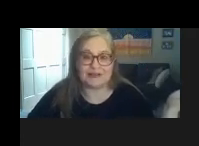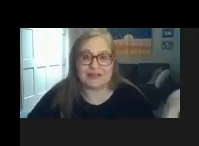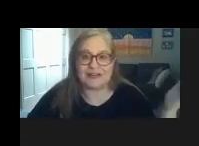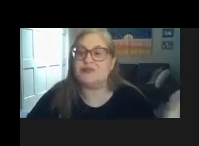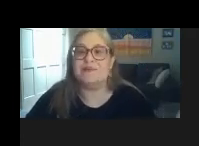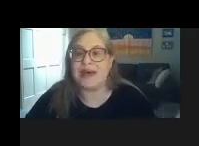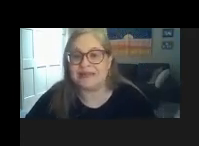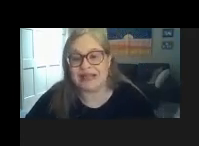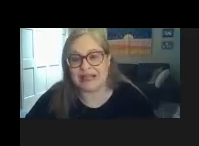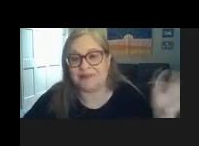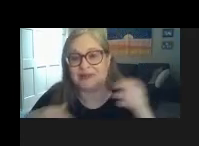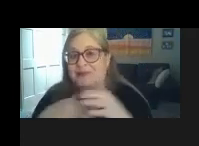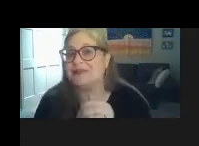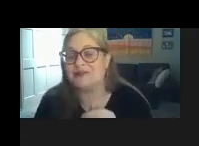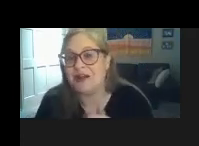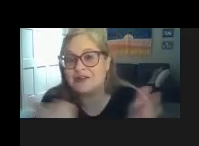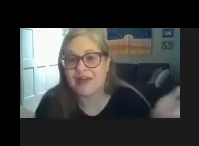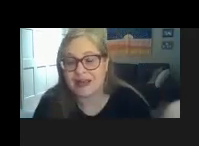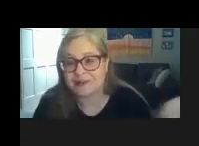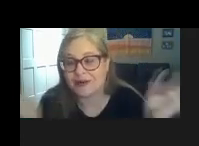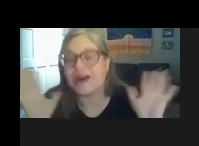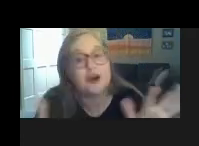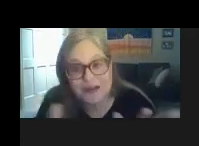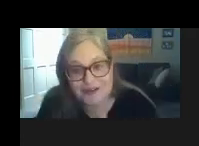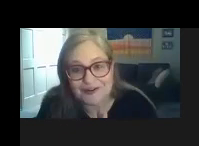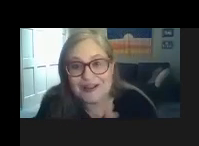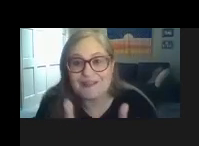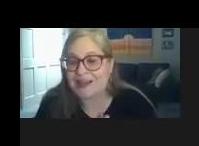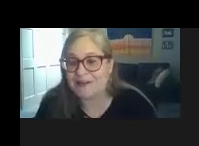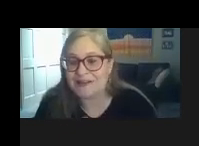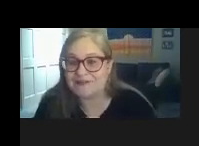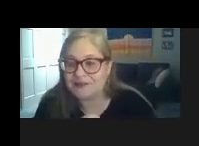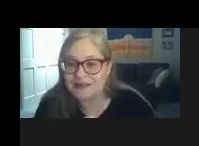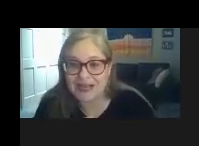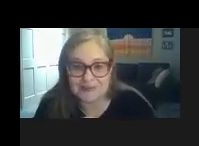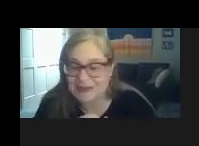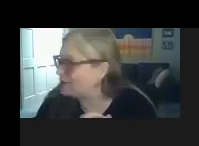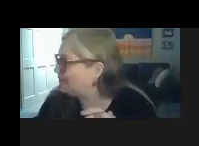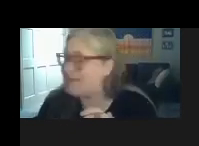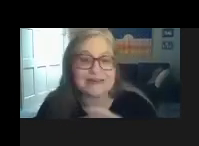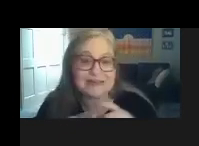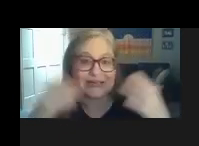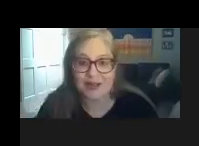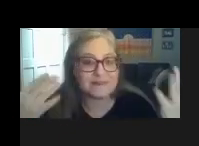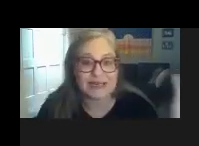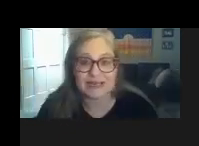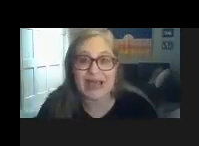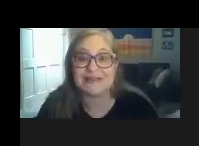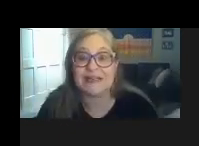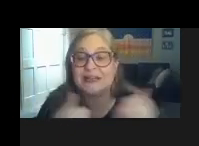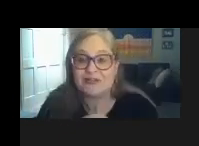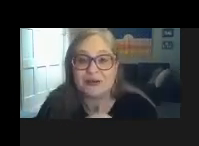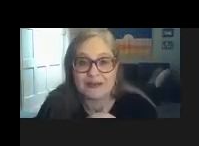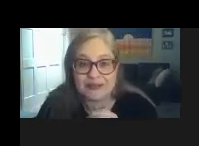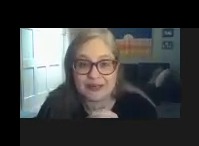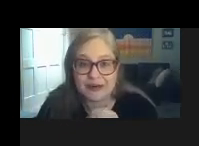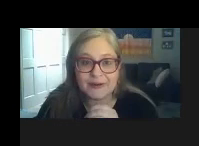throughout the year to amend the iep because as we all know the iep or i hope we all know the iep is a fluid document that could be amended and updated as